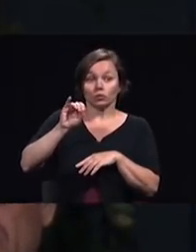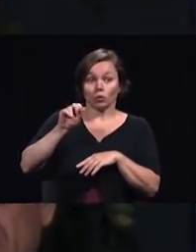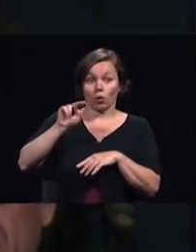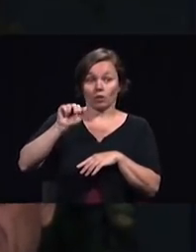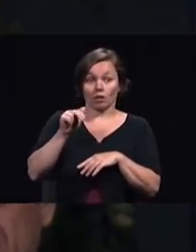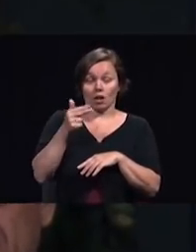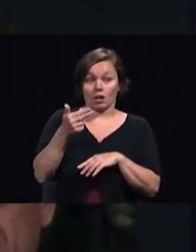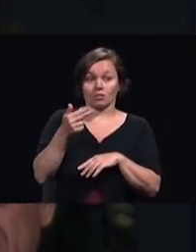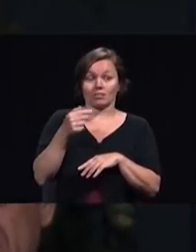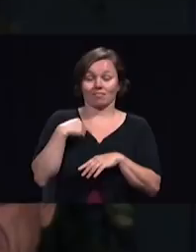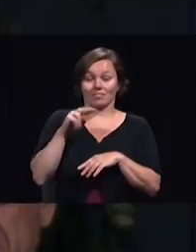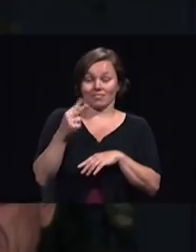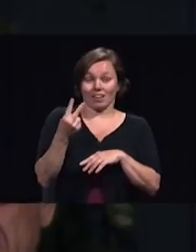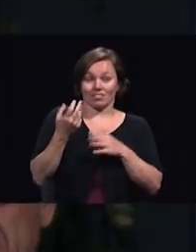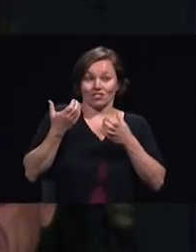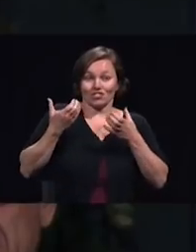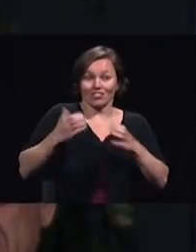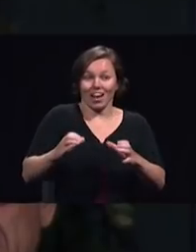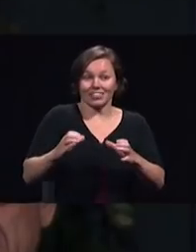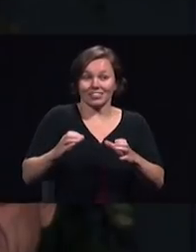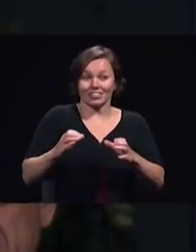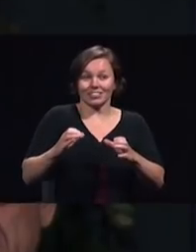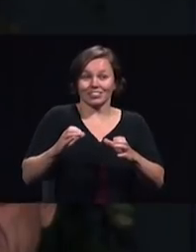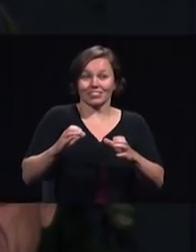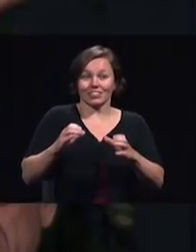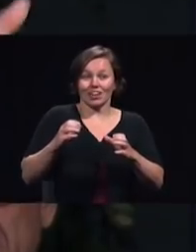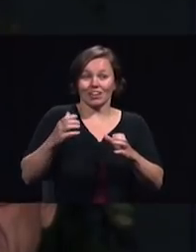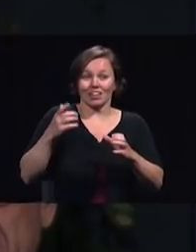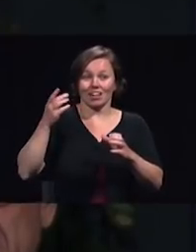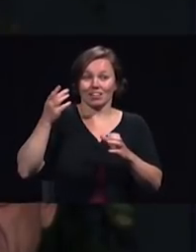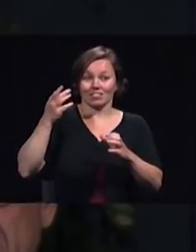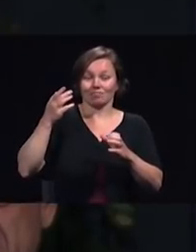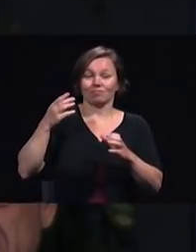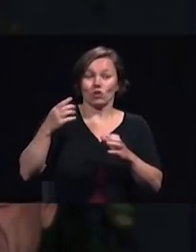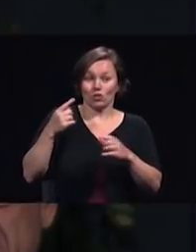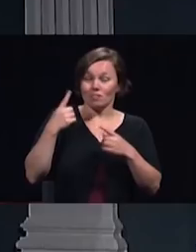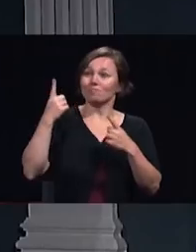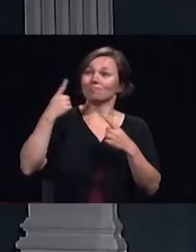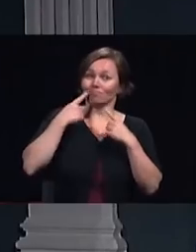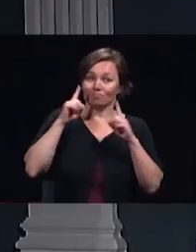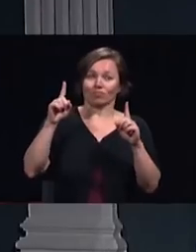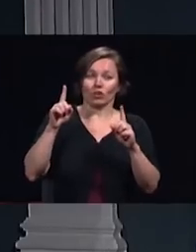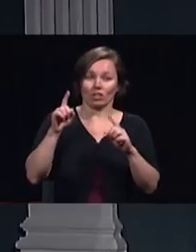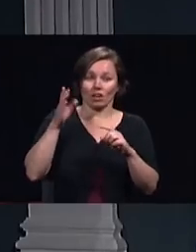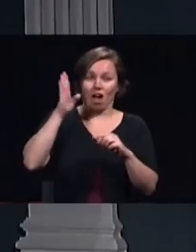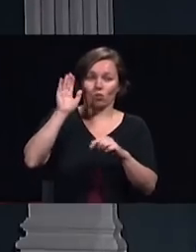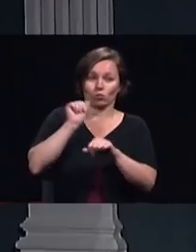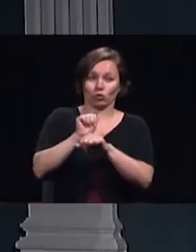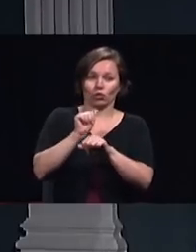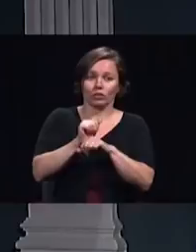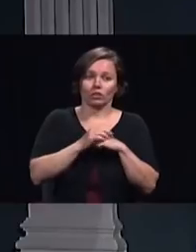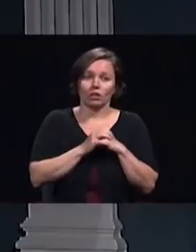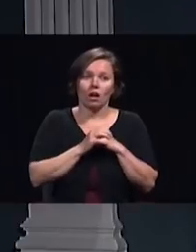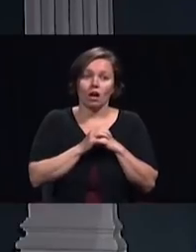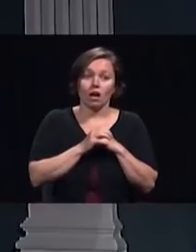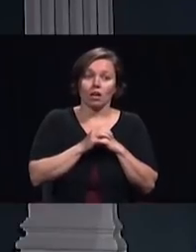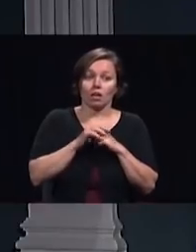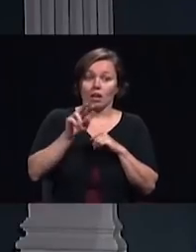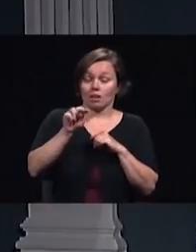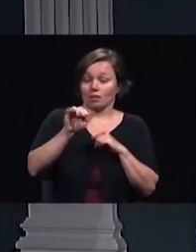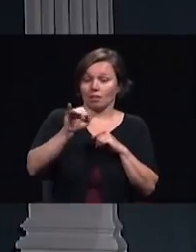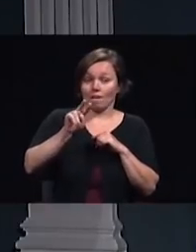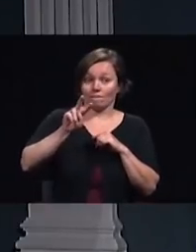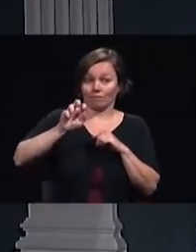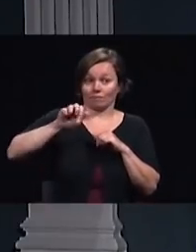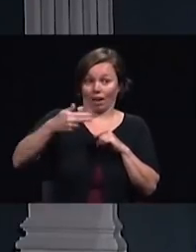happened to a great city when God's truth was proclaimed as was read already in Jonah chapter